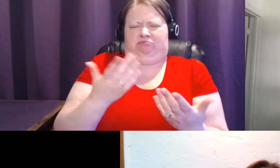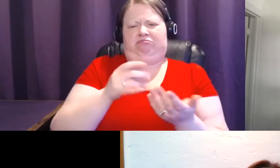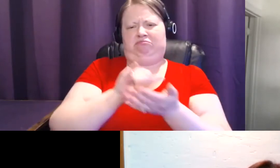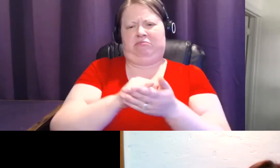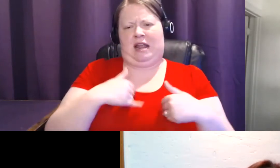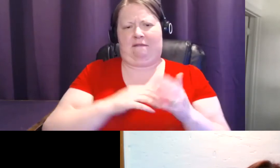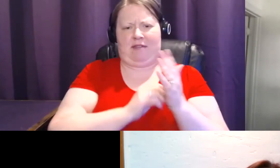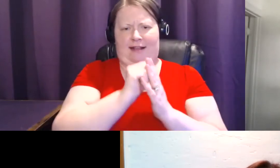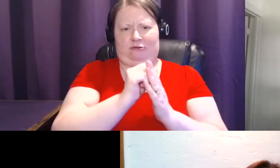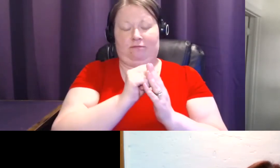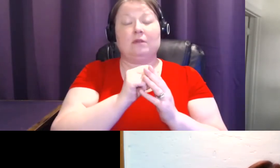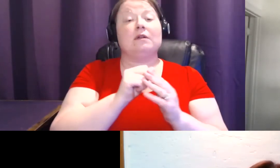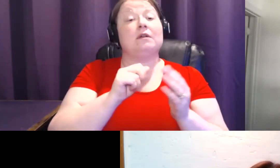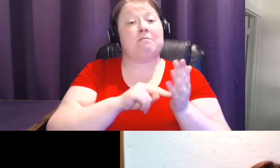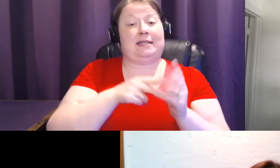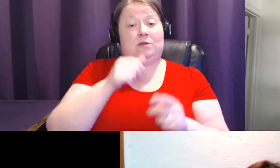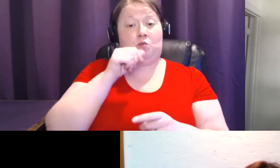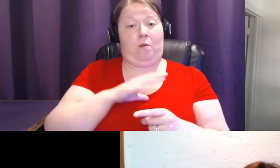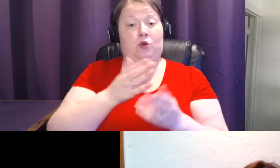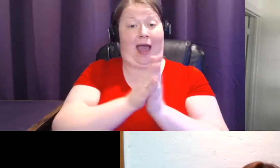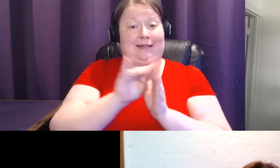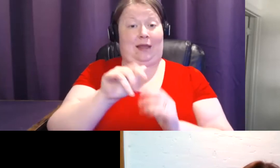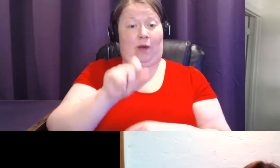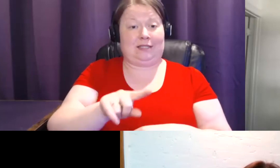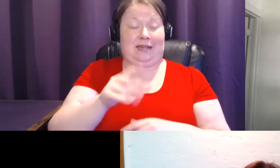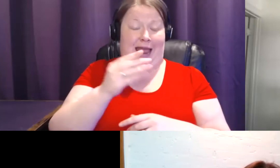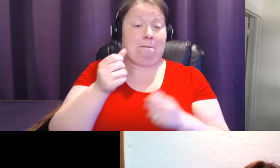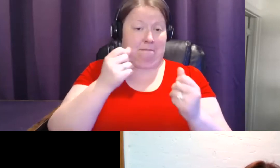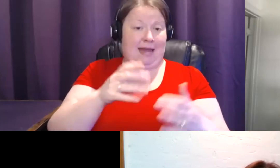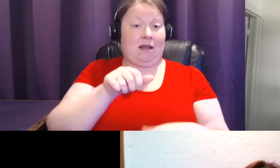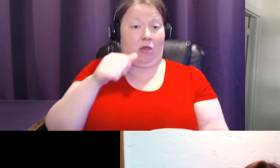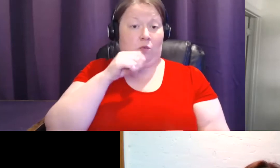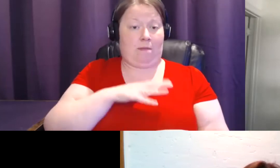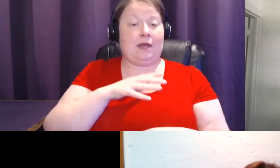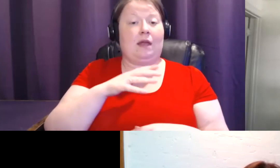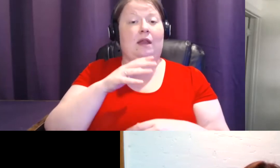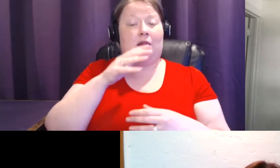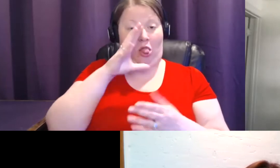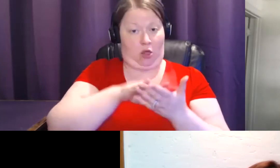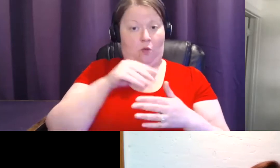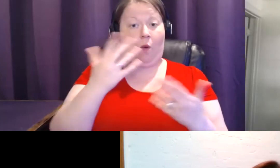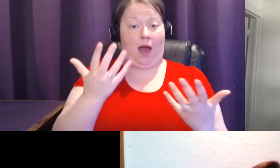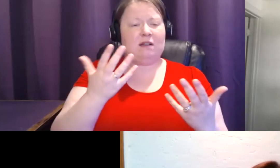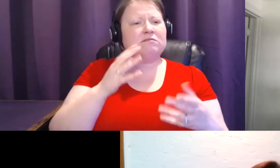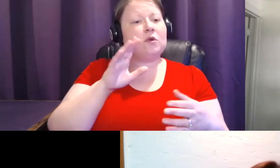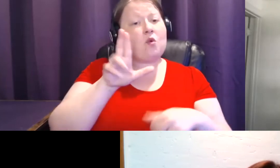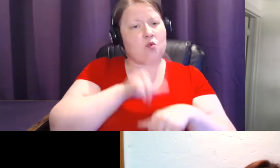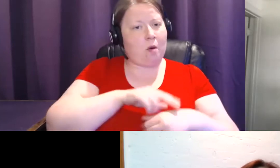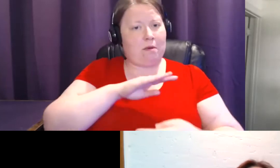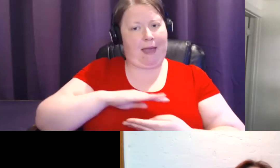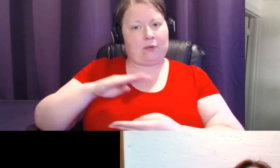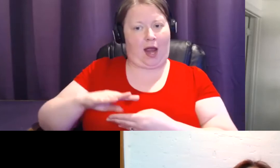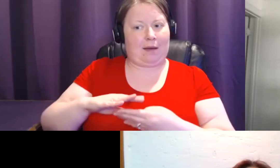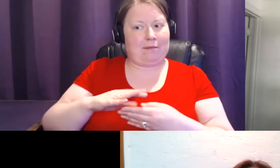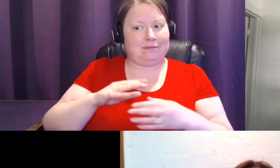many others have learned the difficult way that you can have a normal mammogram and have breast cancer, and you saw that and a large